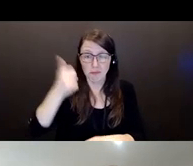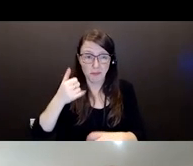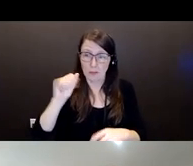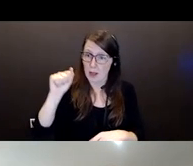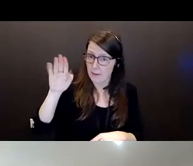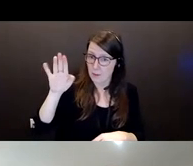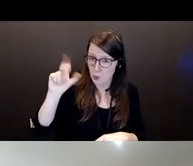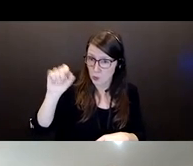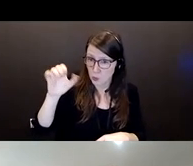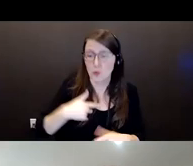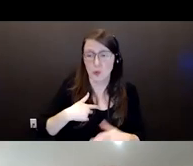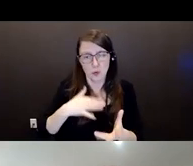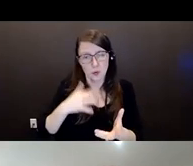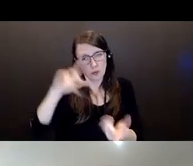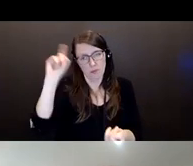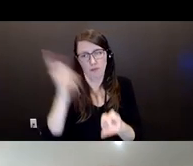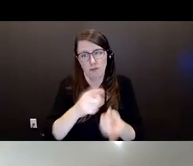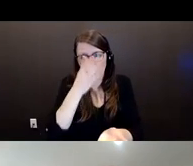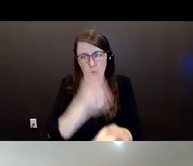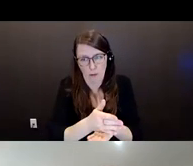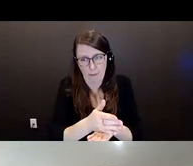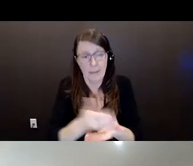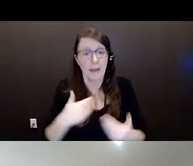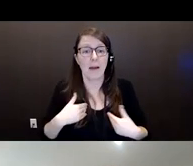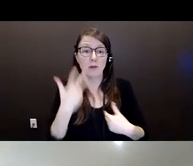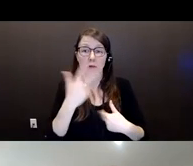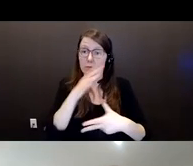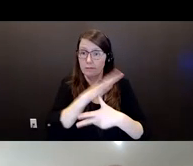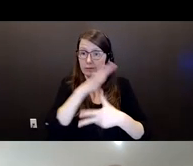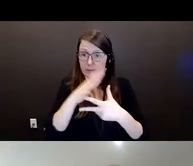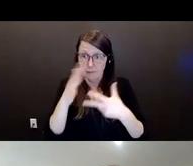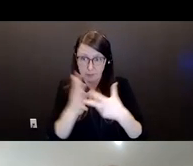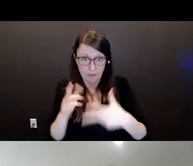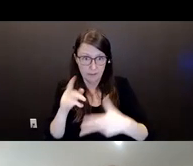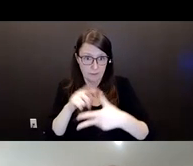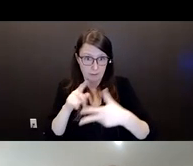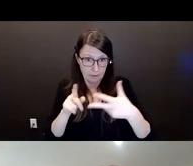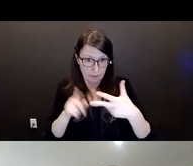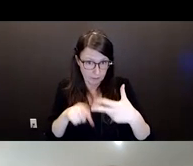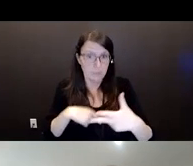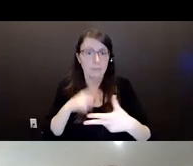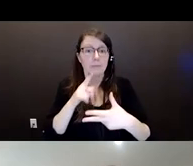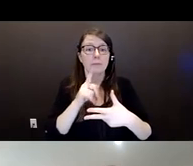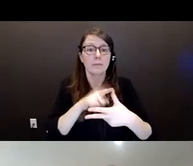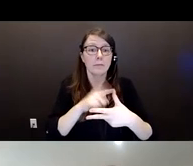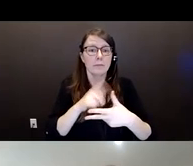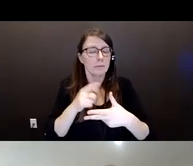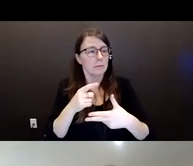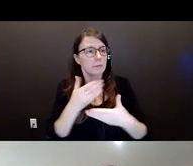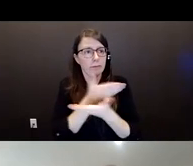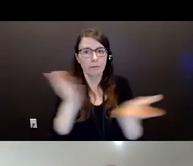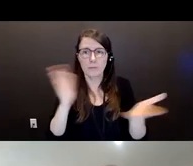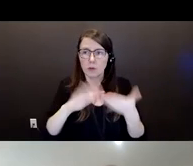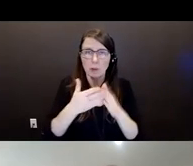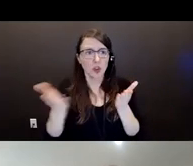And those, if you can move to the next slide, Laura, those three priorities involve coordinating community services, do training, as well as